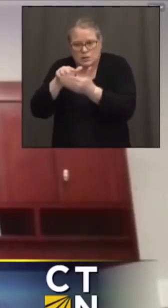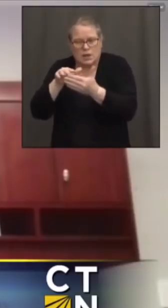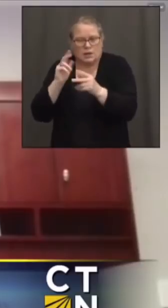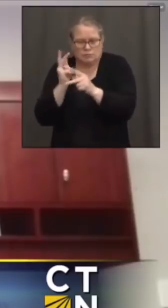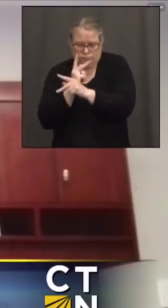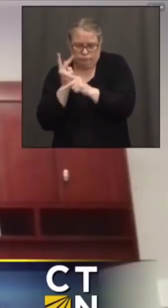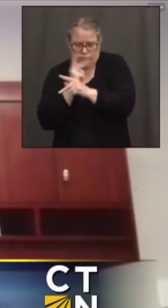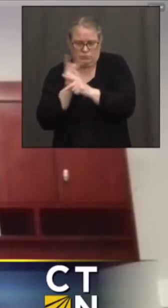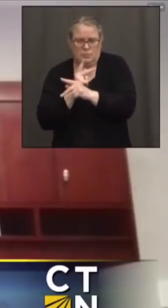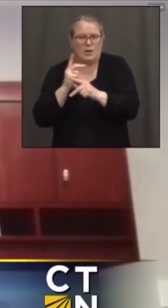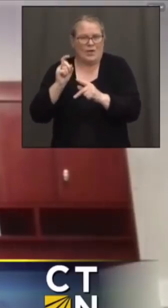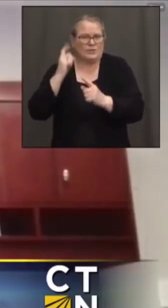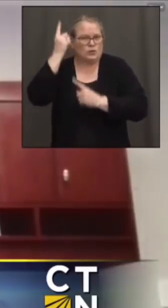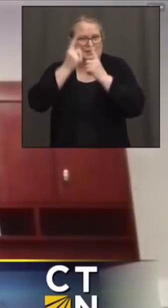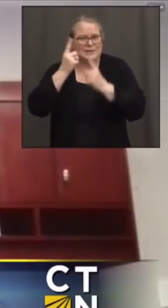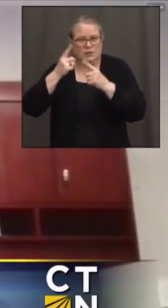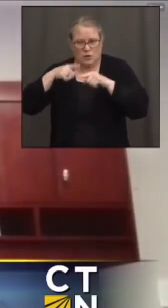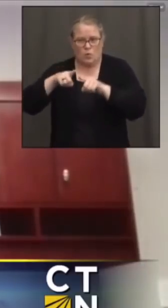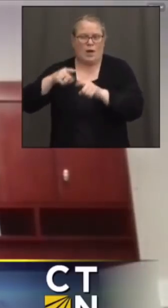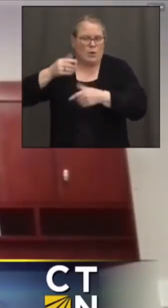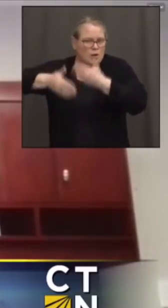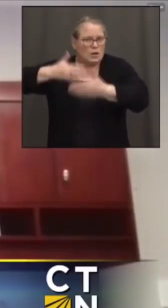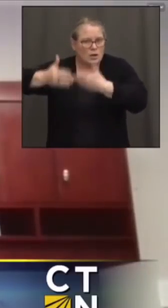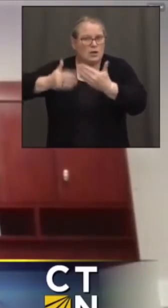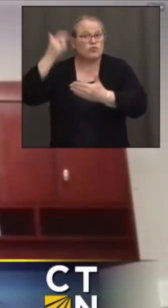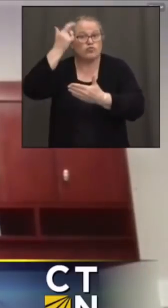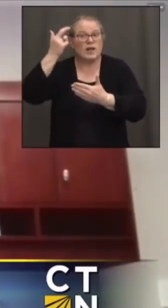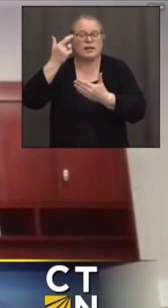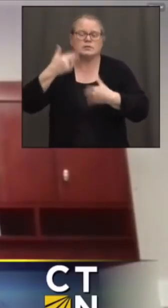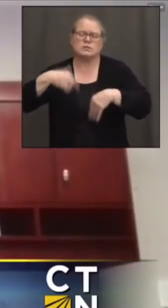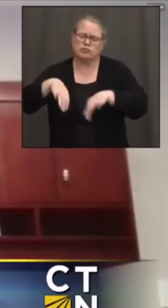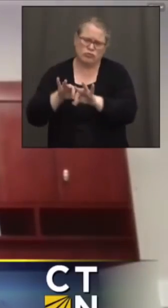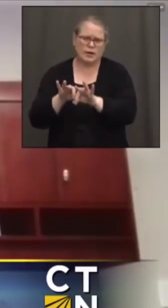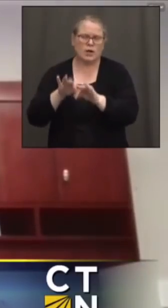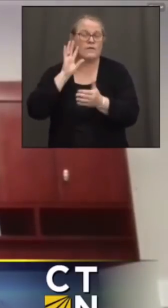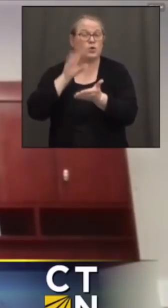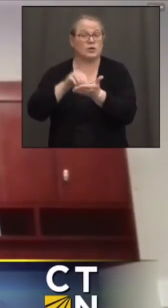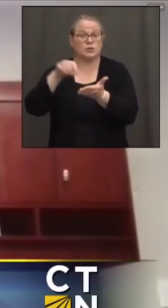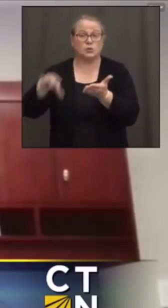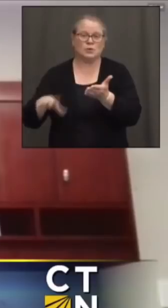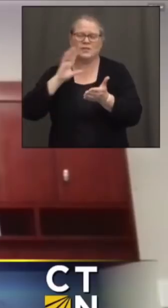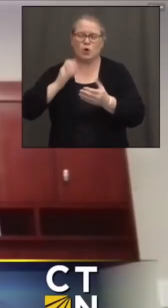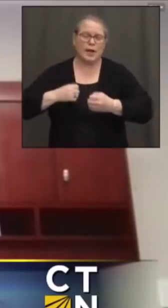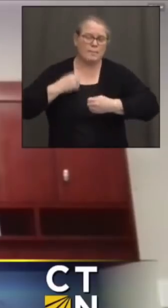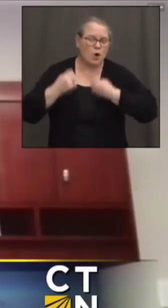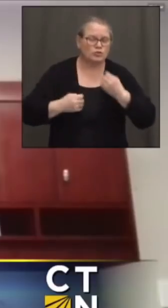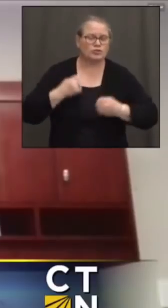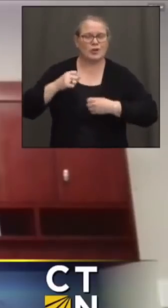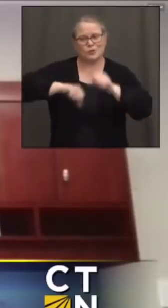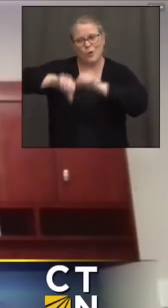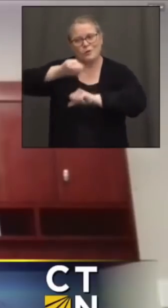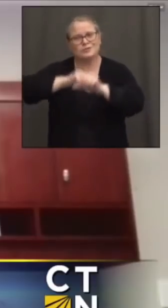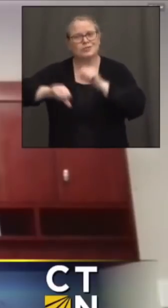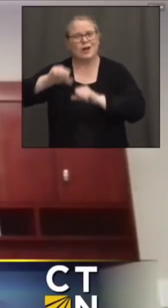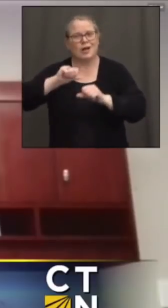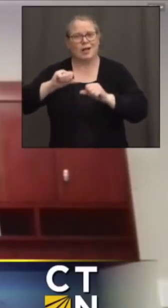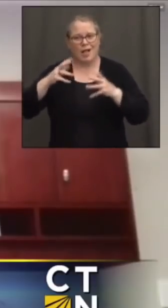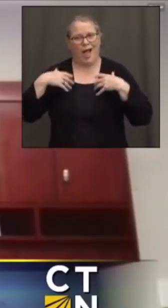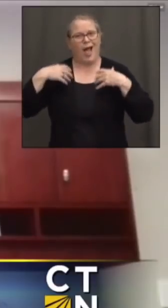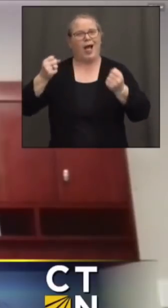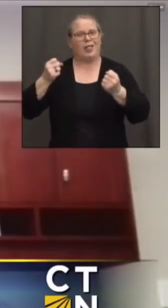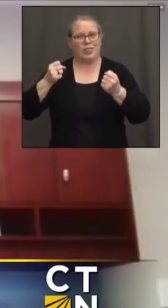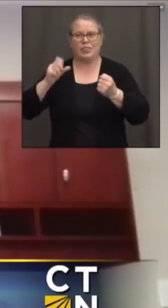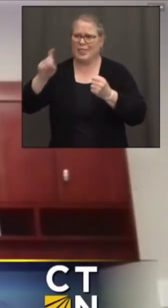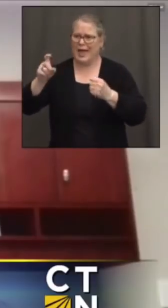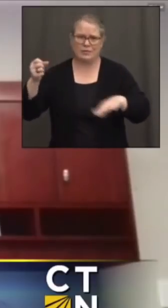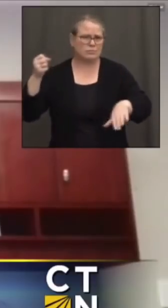consider as we recognize it's so critically important for our students, for their emotional, social emotional well-being, that they